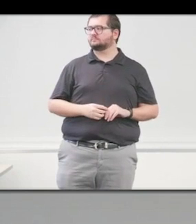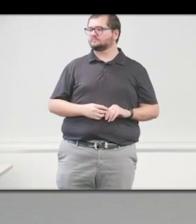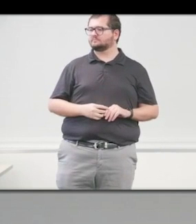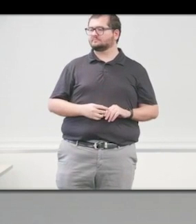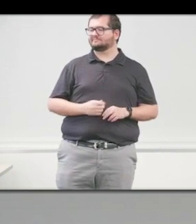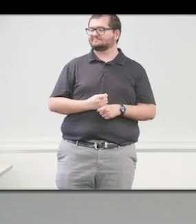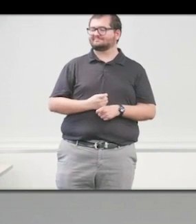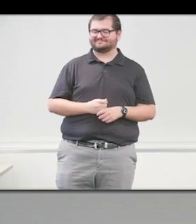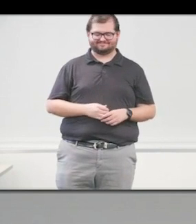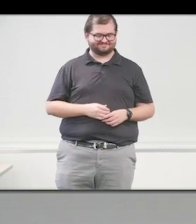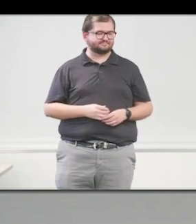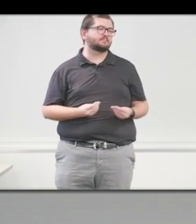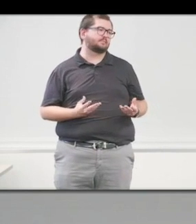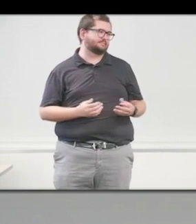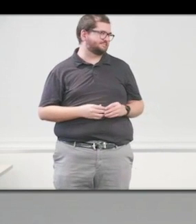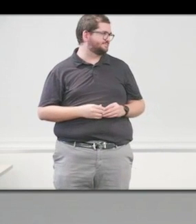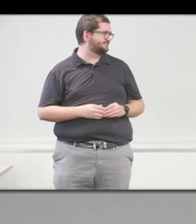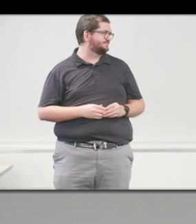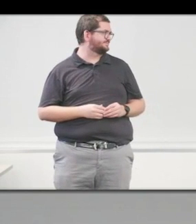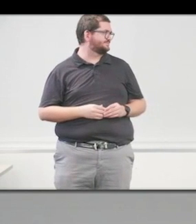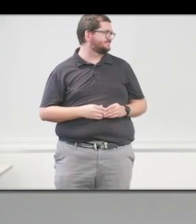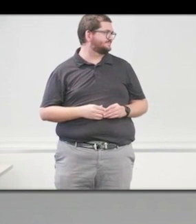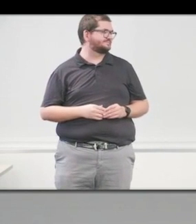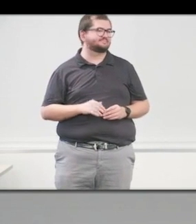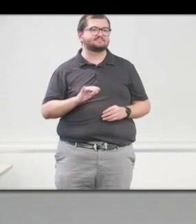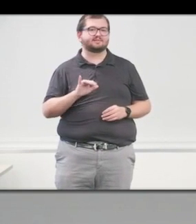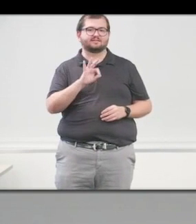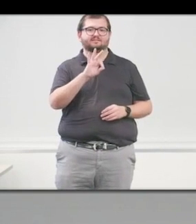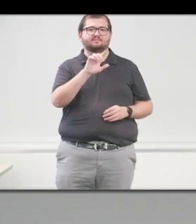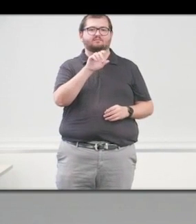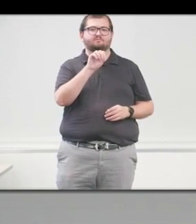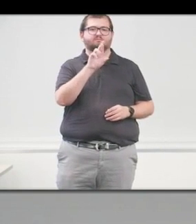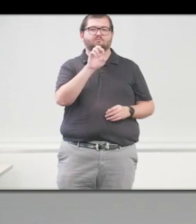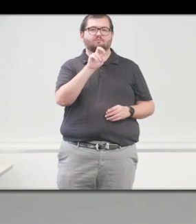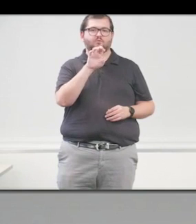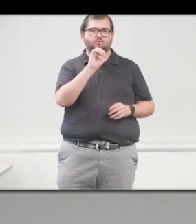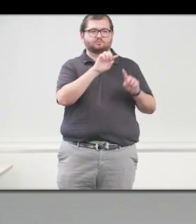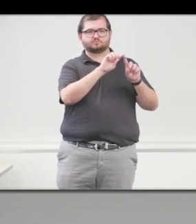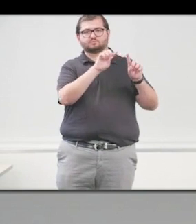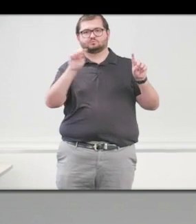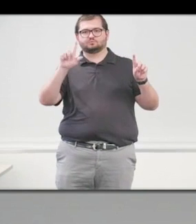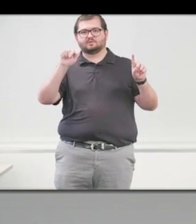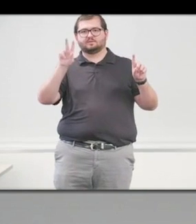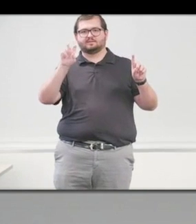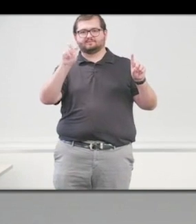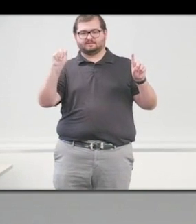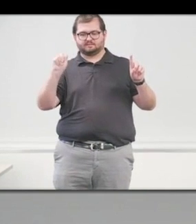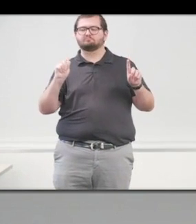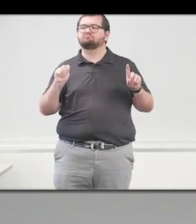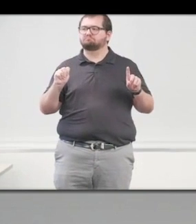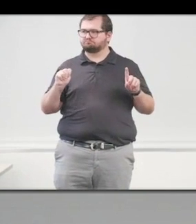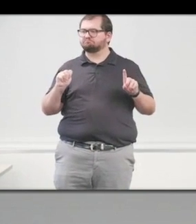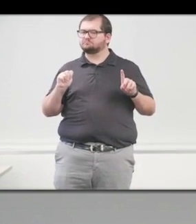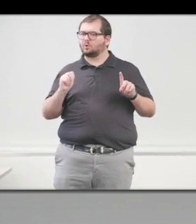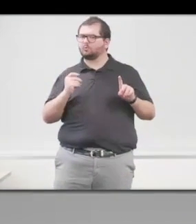Come on. How large is their community? It goes from Florence to Levine. So, you've got a few people that are under your